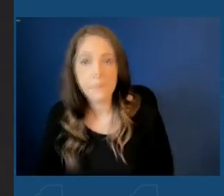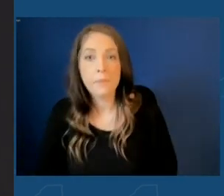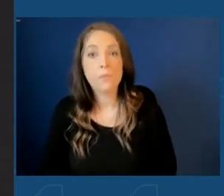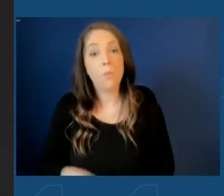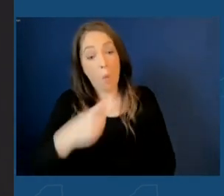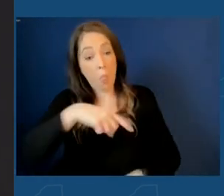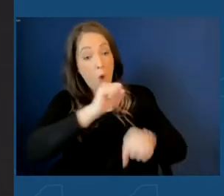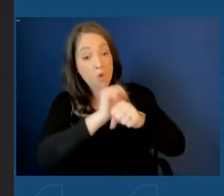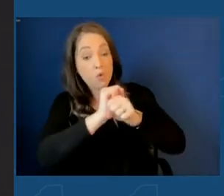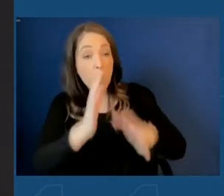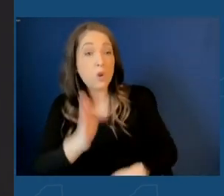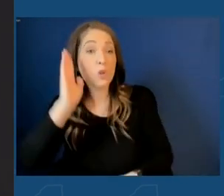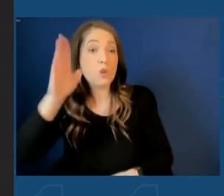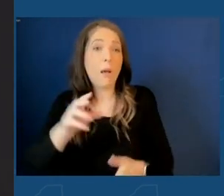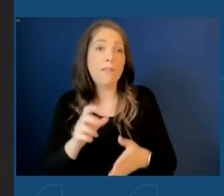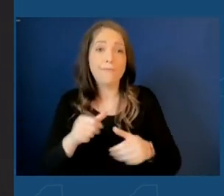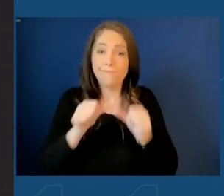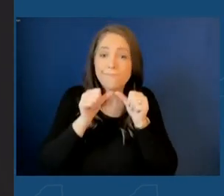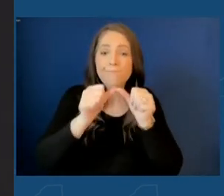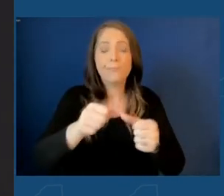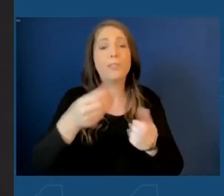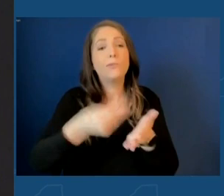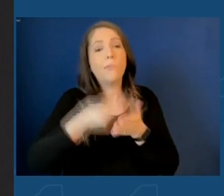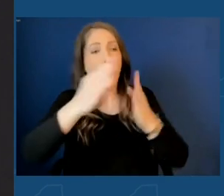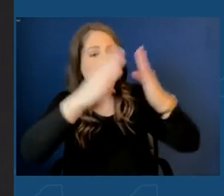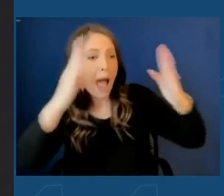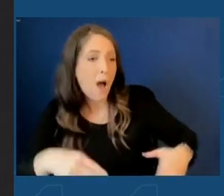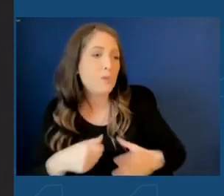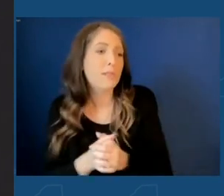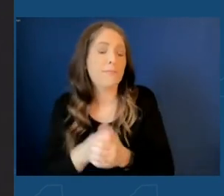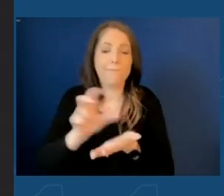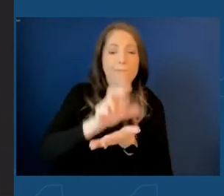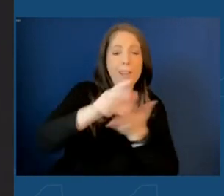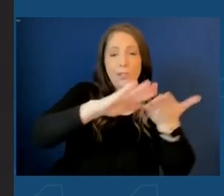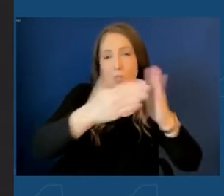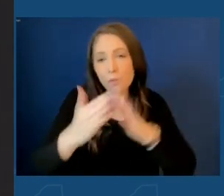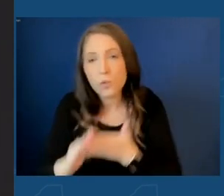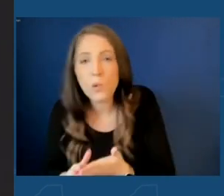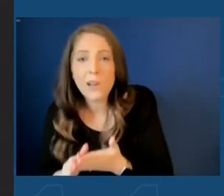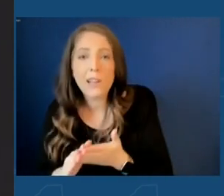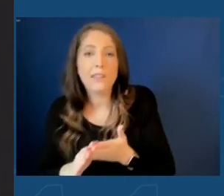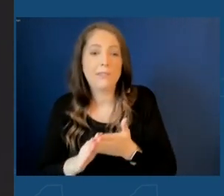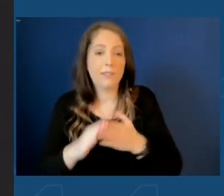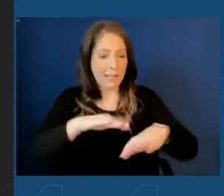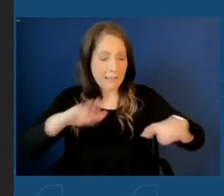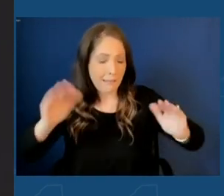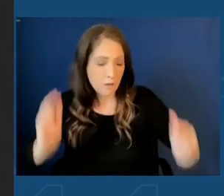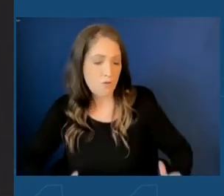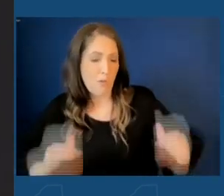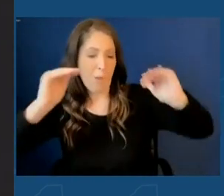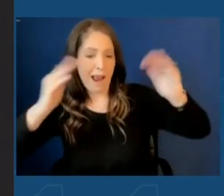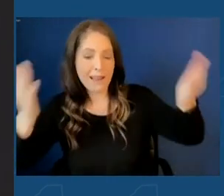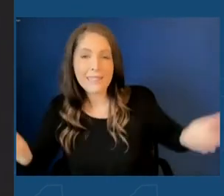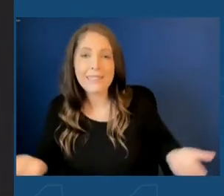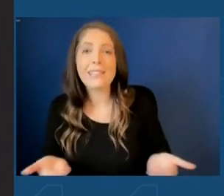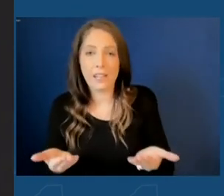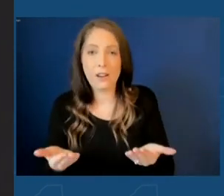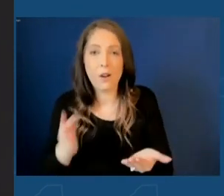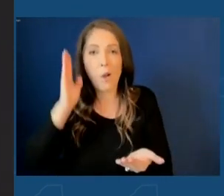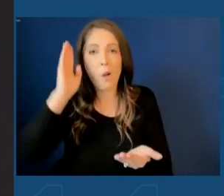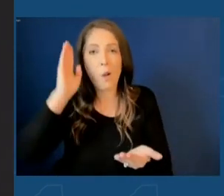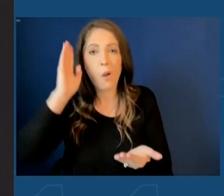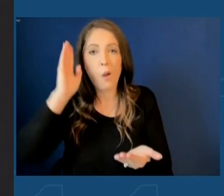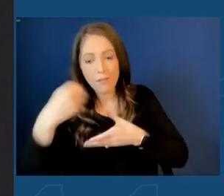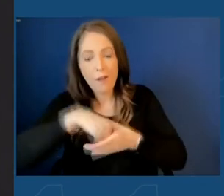continue to buy houses, invest in our communities, raise their kids here. There are children who aren't even born yet who will be working in this project.